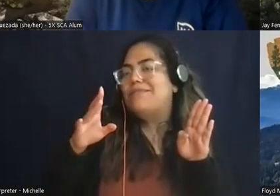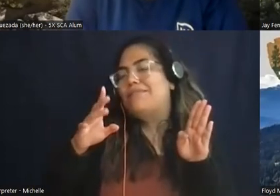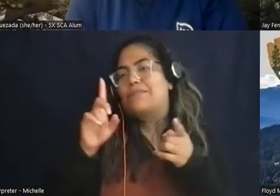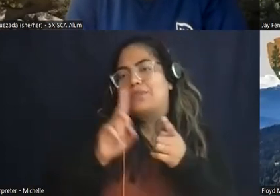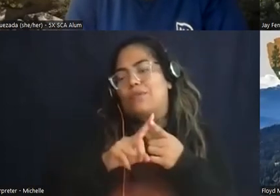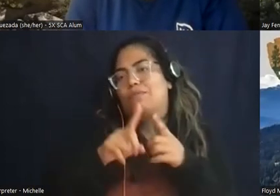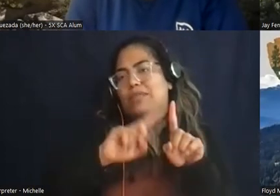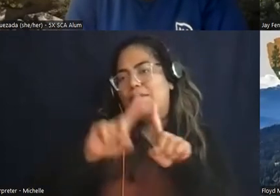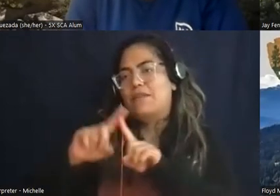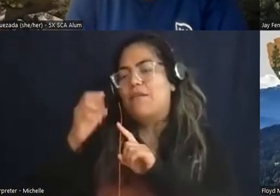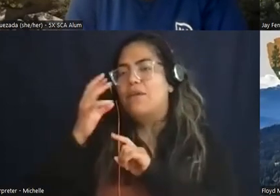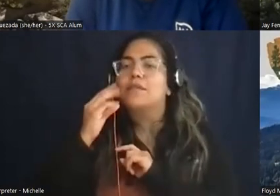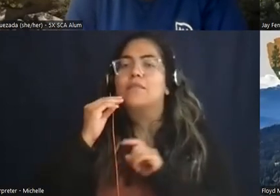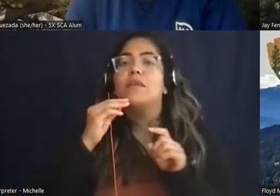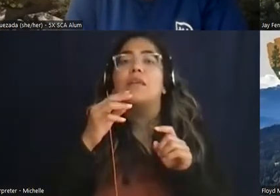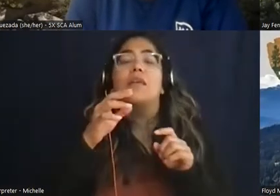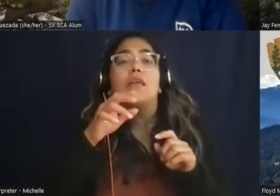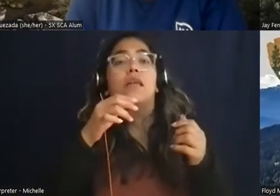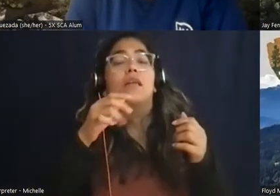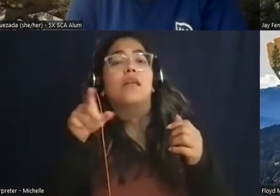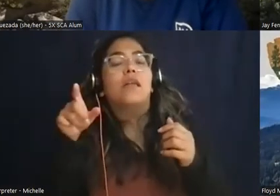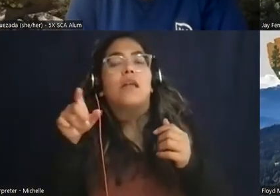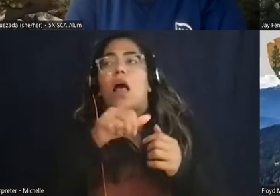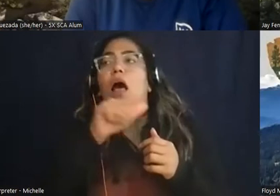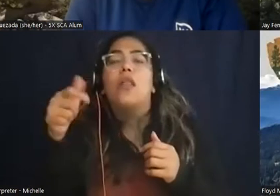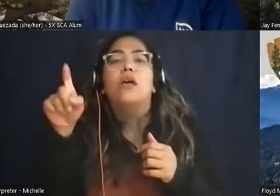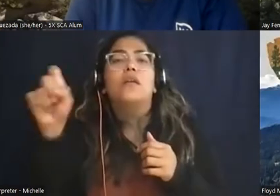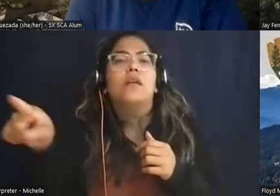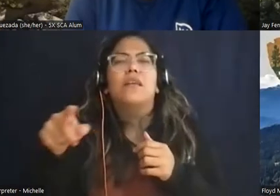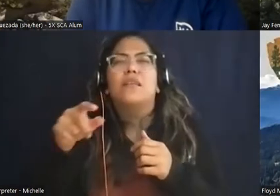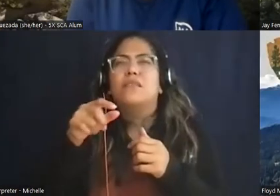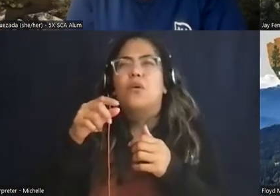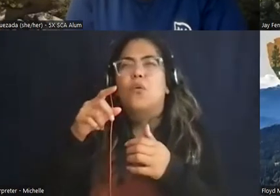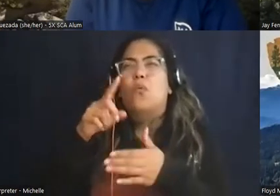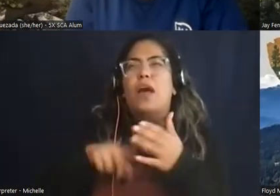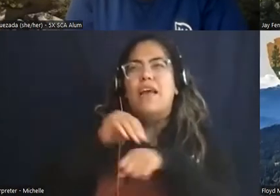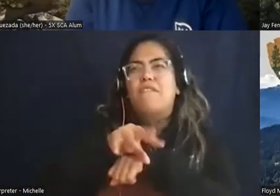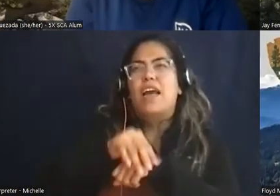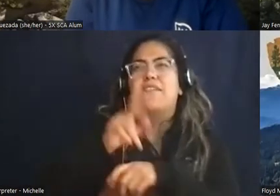advice for folks who want to get into the career conservation uh i can help chime in here too